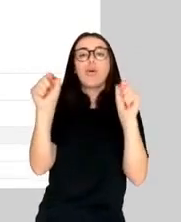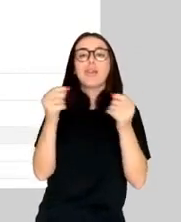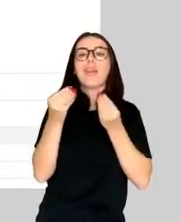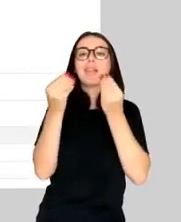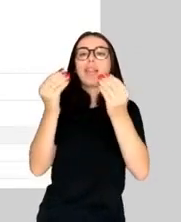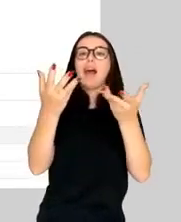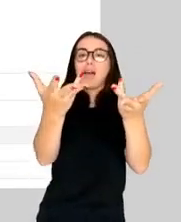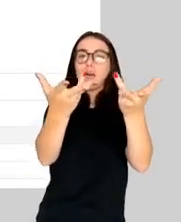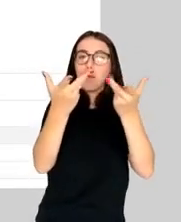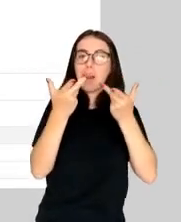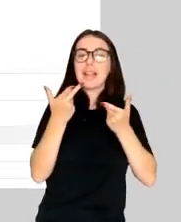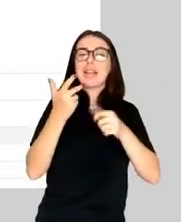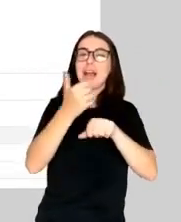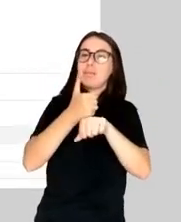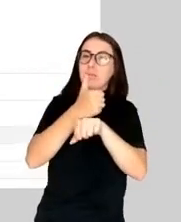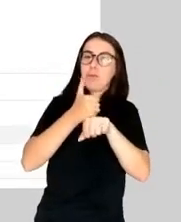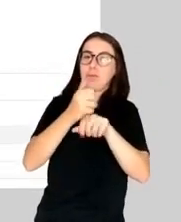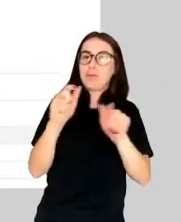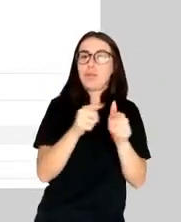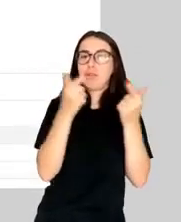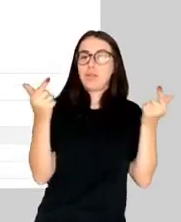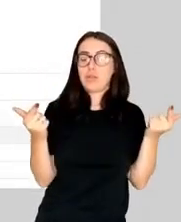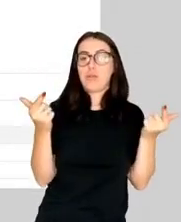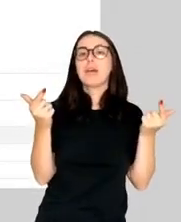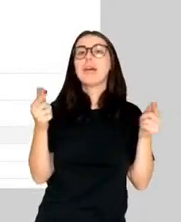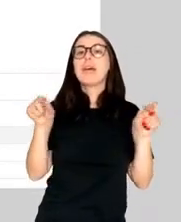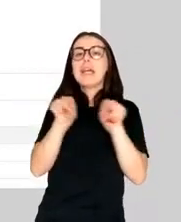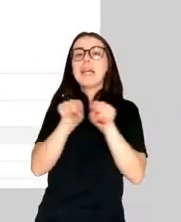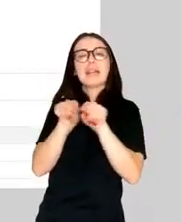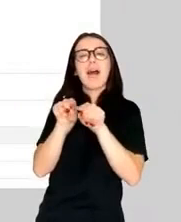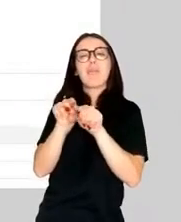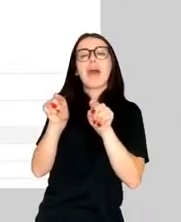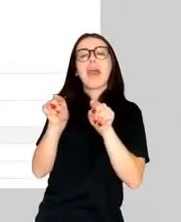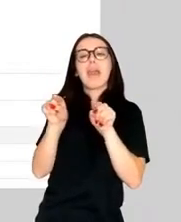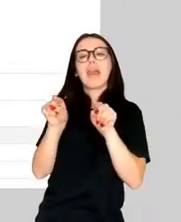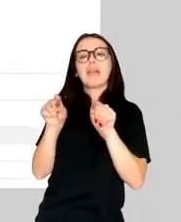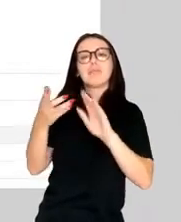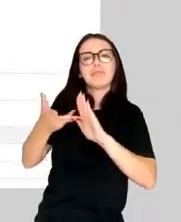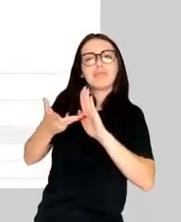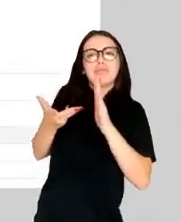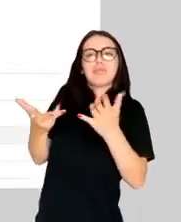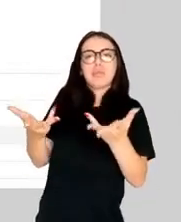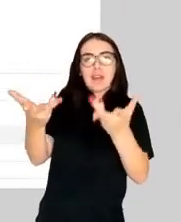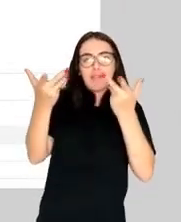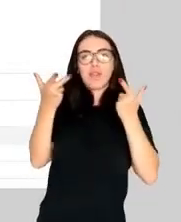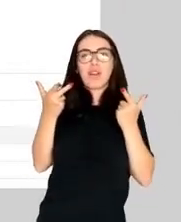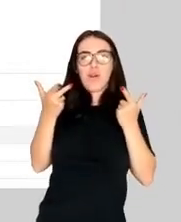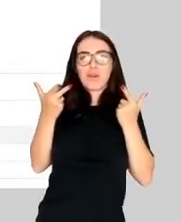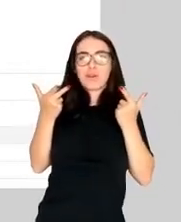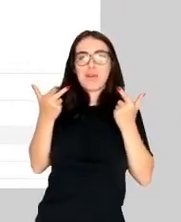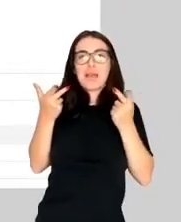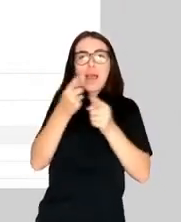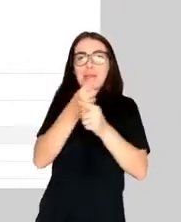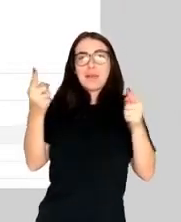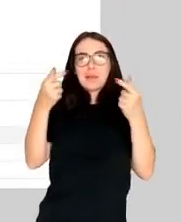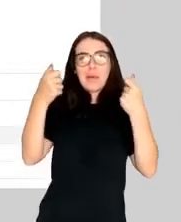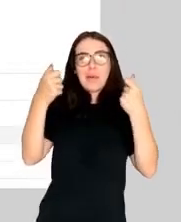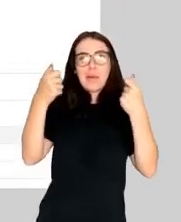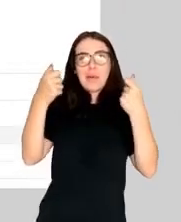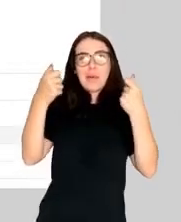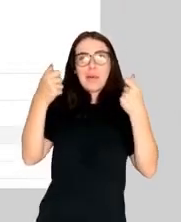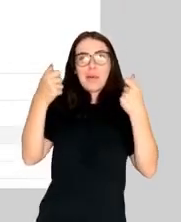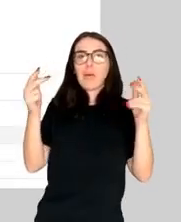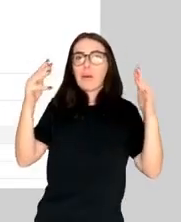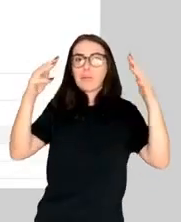the algorithm might get confused and need additional help. By bringing together all of these capabilities, the